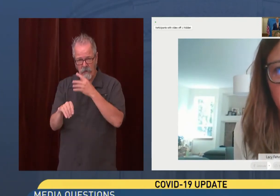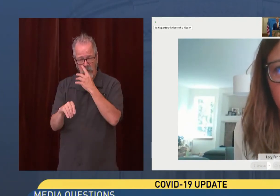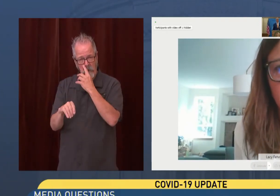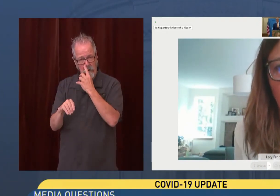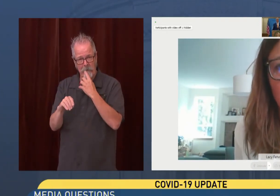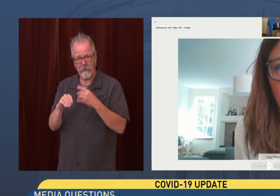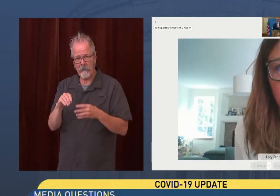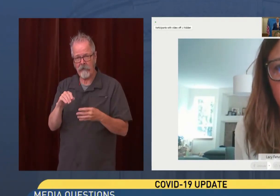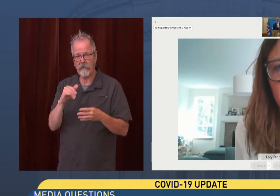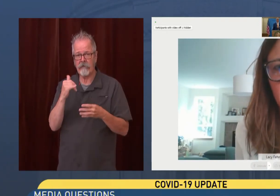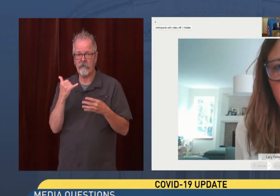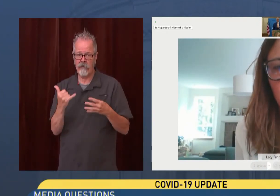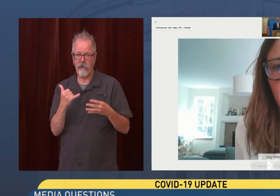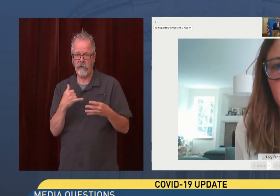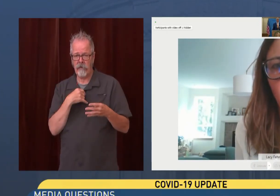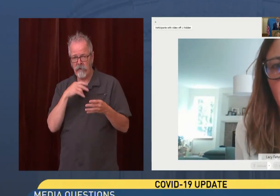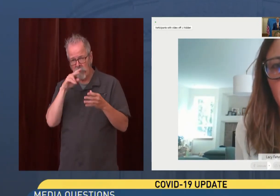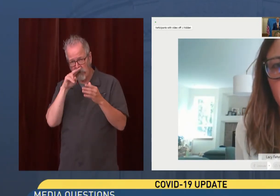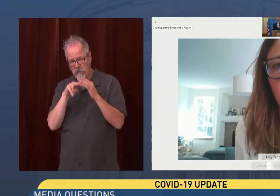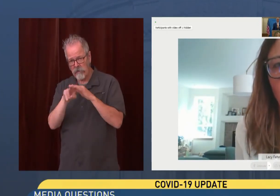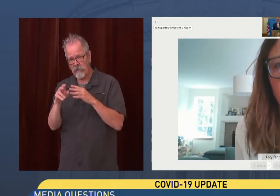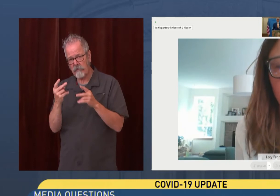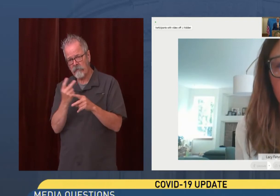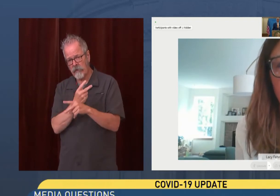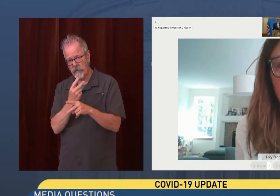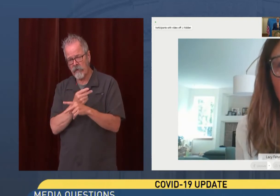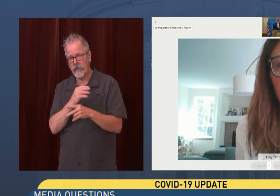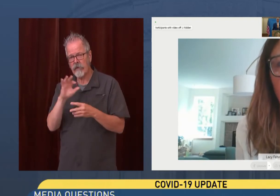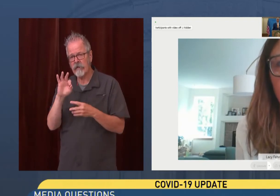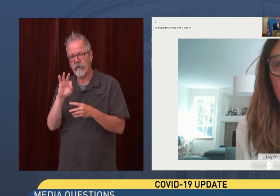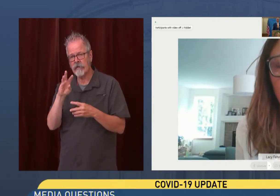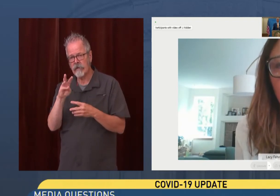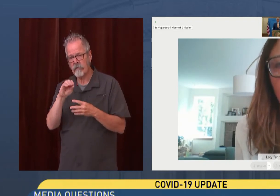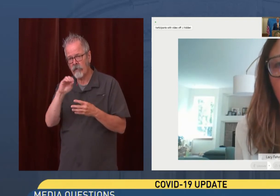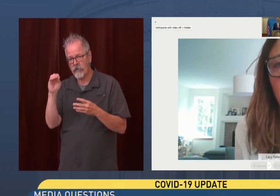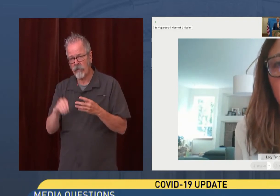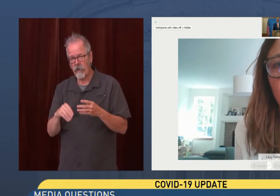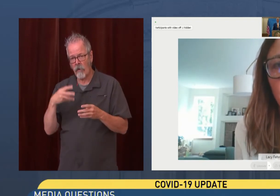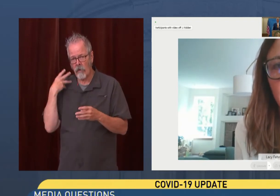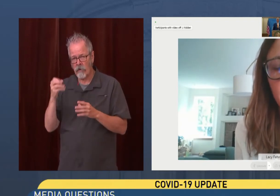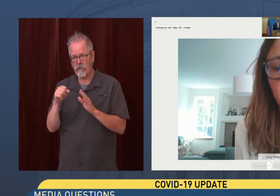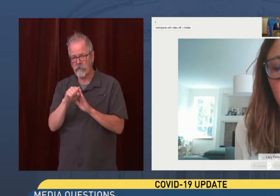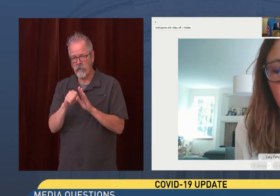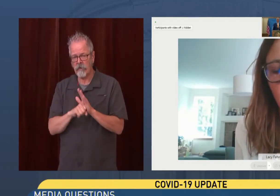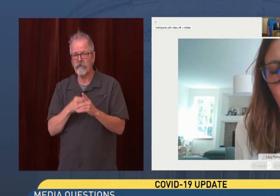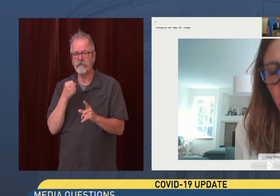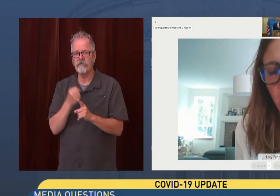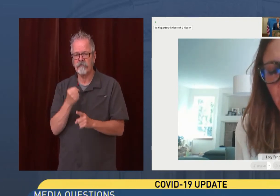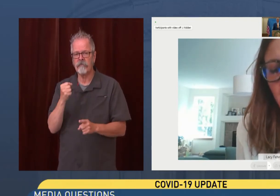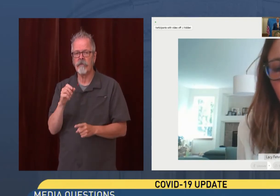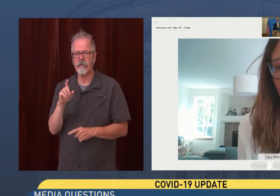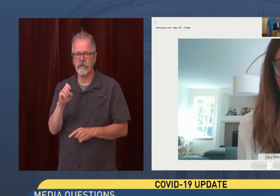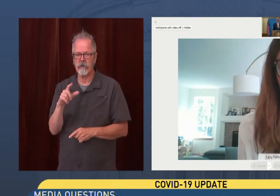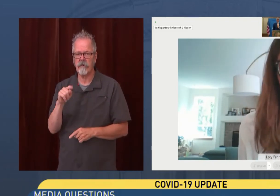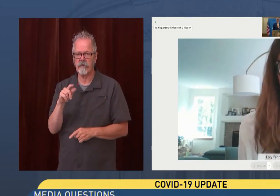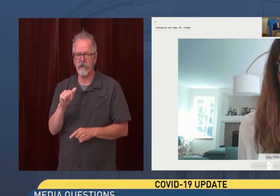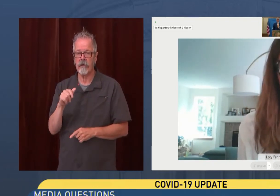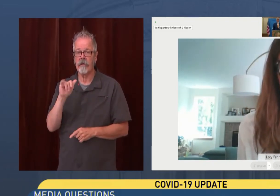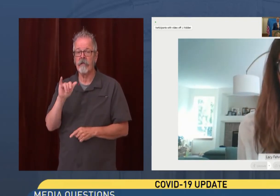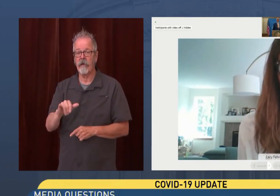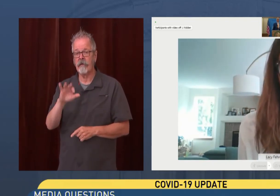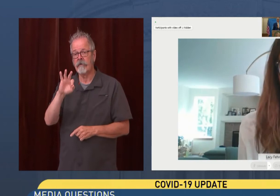currently estimates that it's about 96% of our cases in Washington state. So it has, uh, increased very quickly